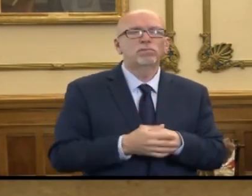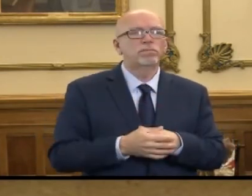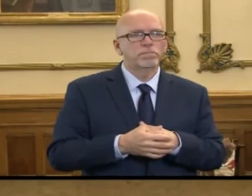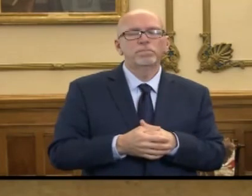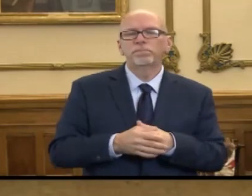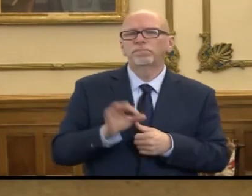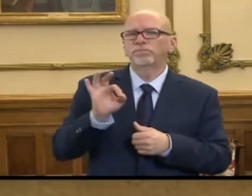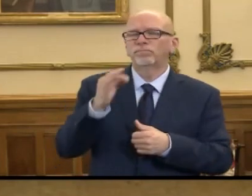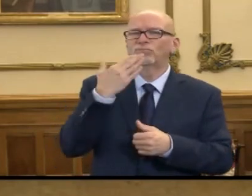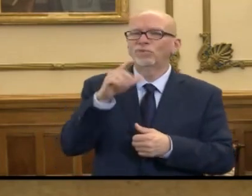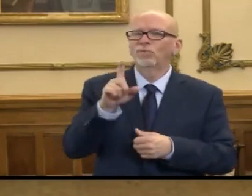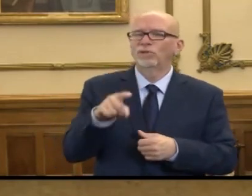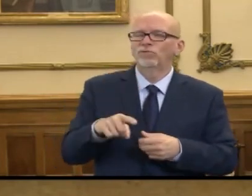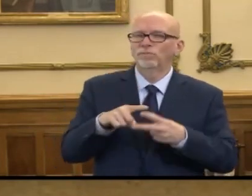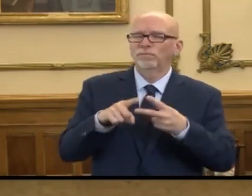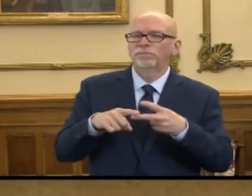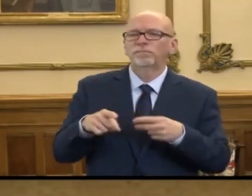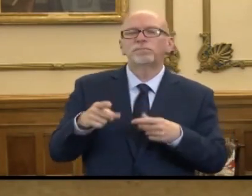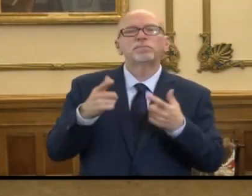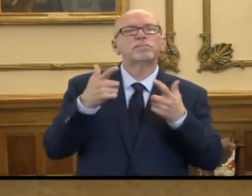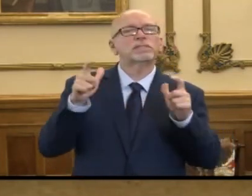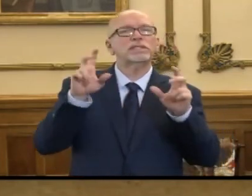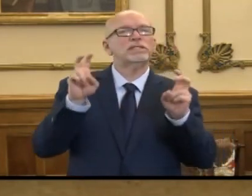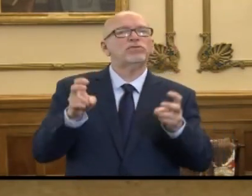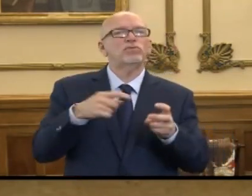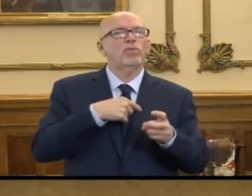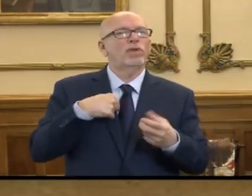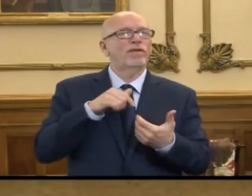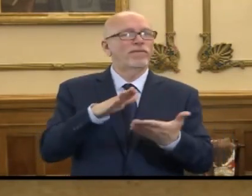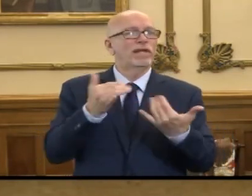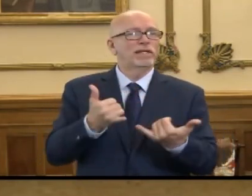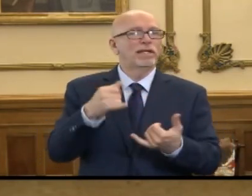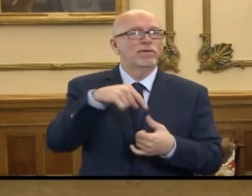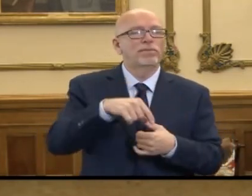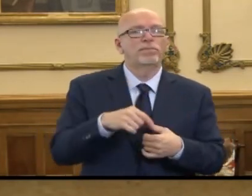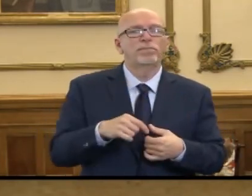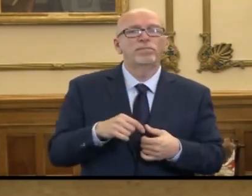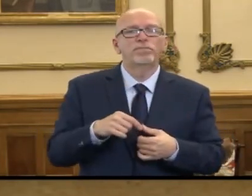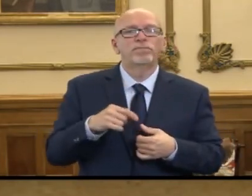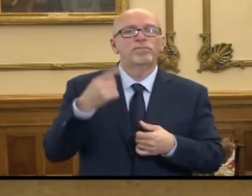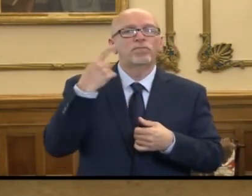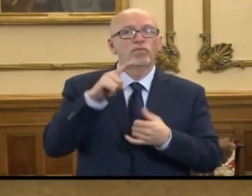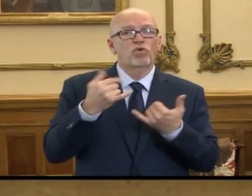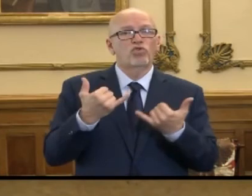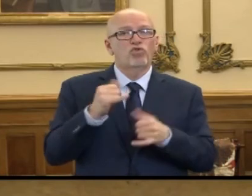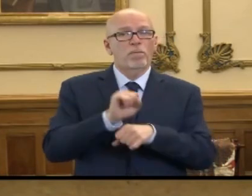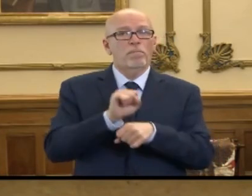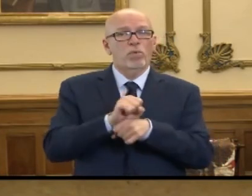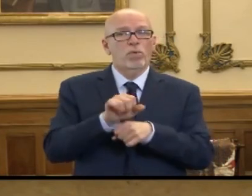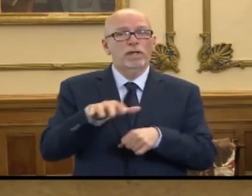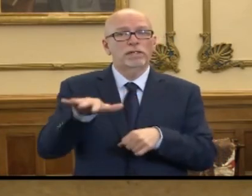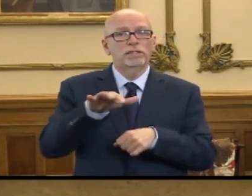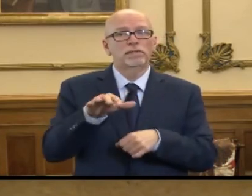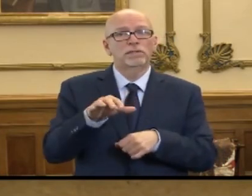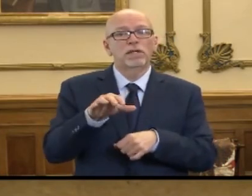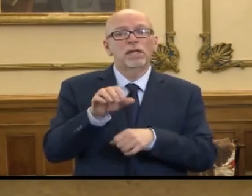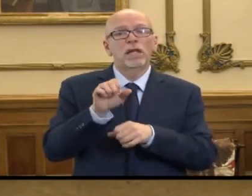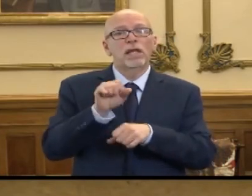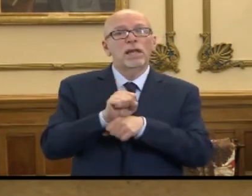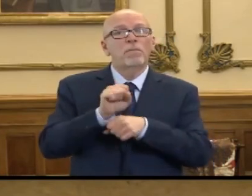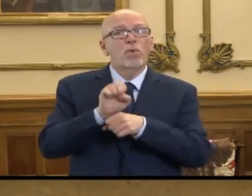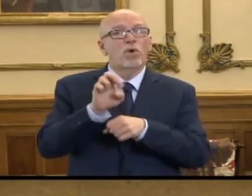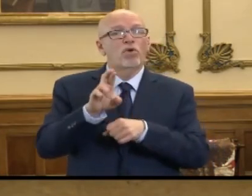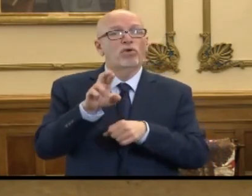thanks. Those are good questions. The biggest issue that we have is that for current employees, employers really